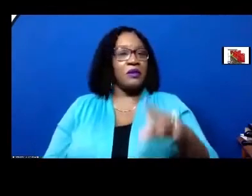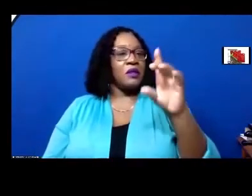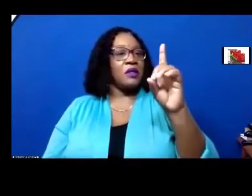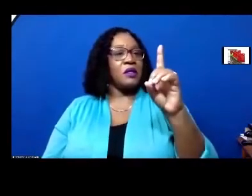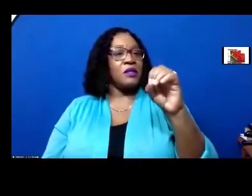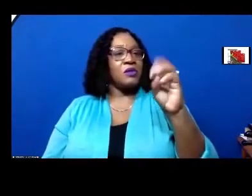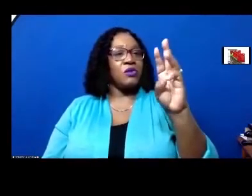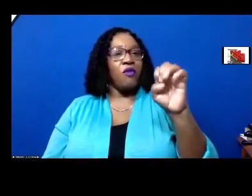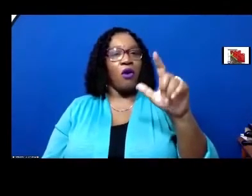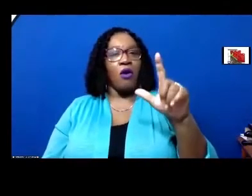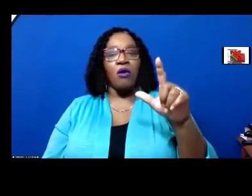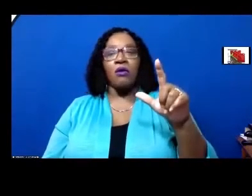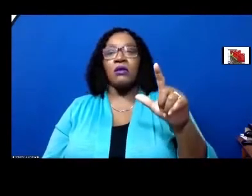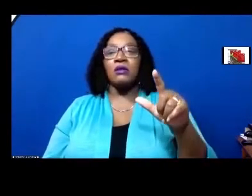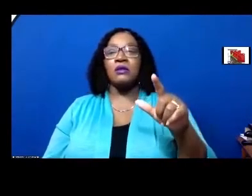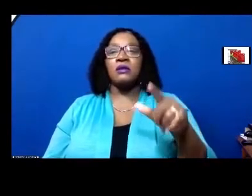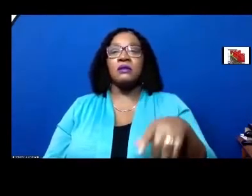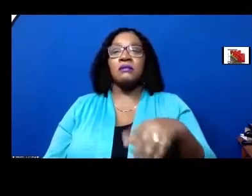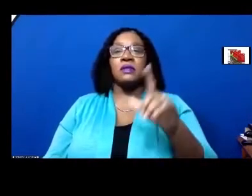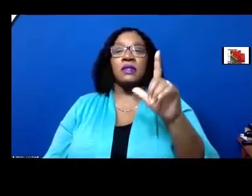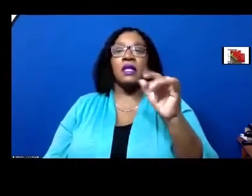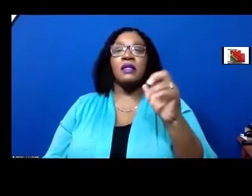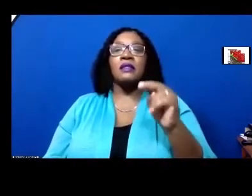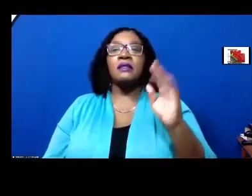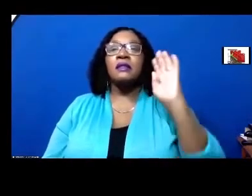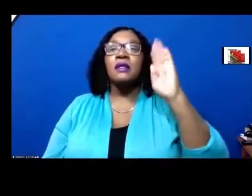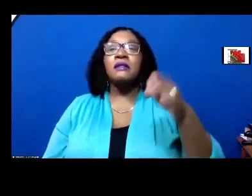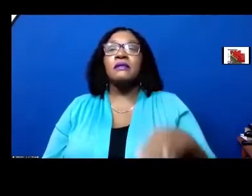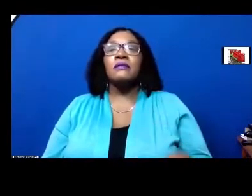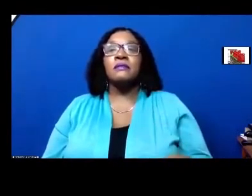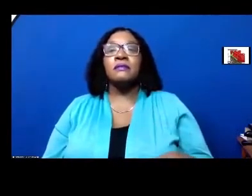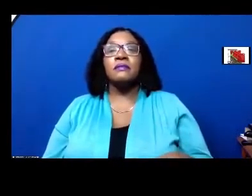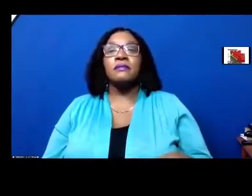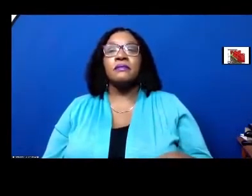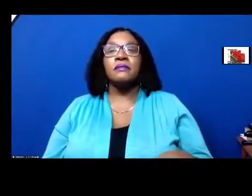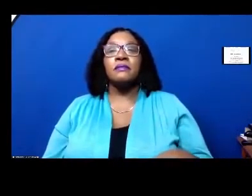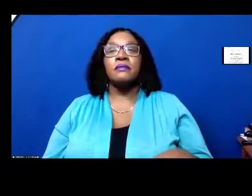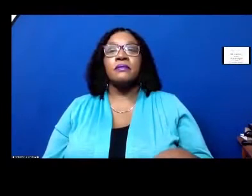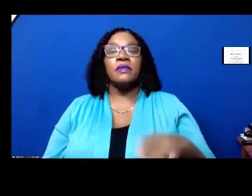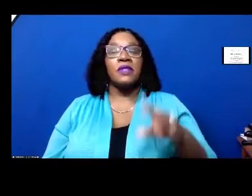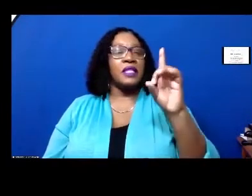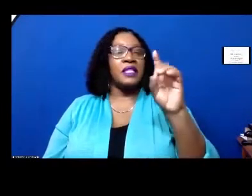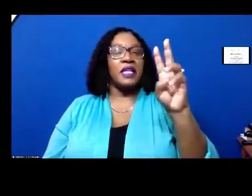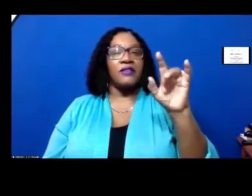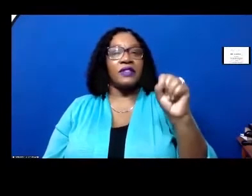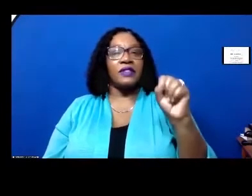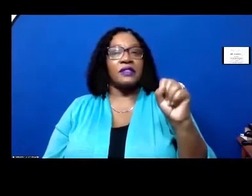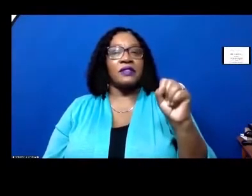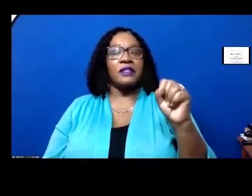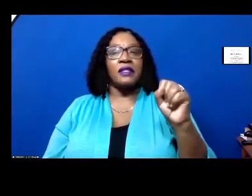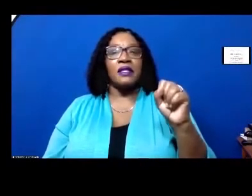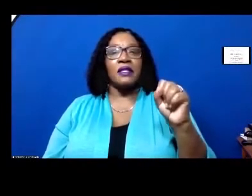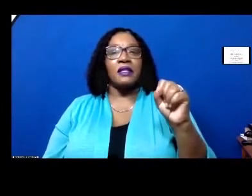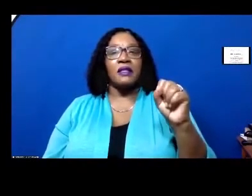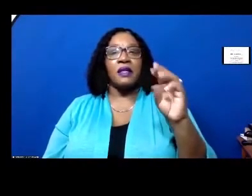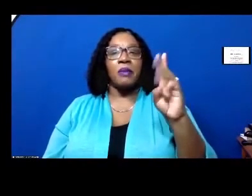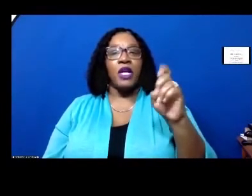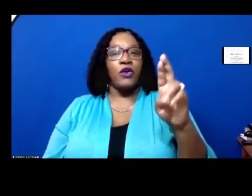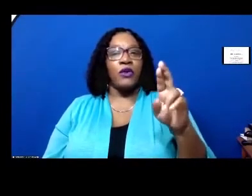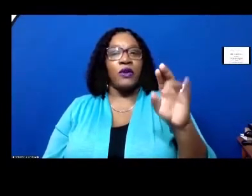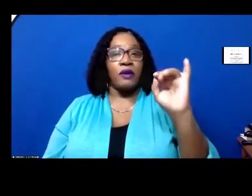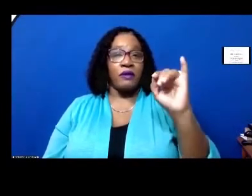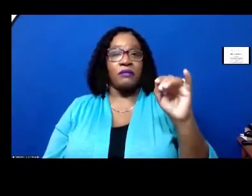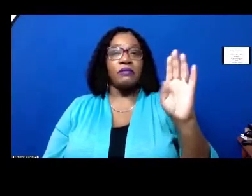hi mr vise hi mr davis hi ma'am benjamin hi